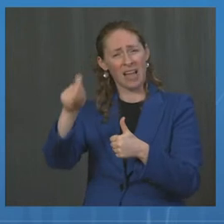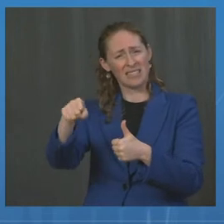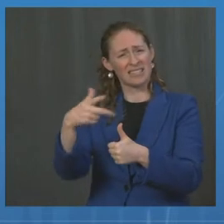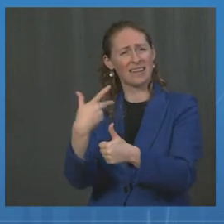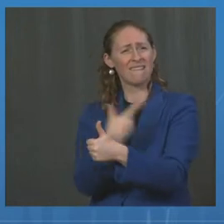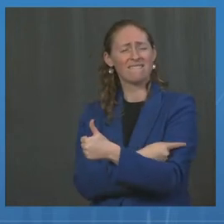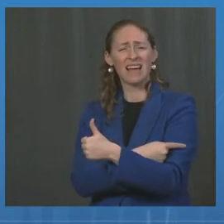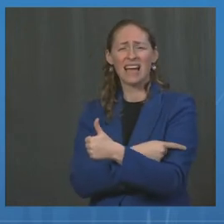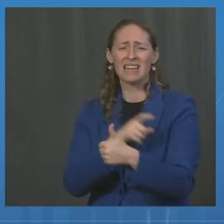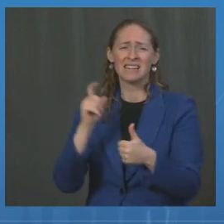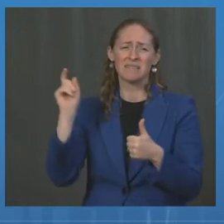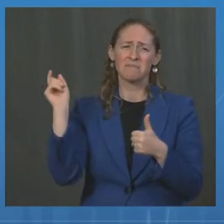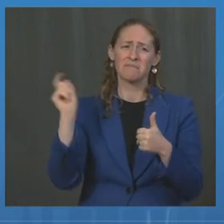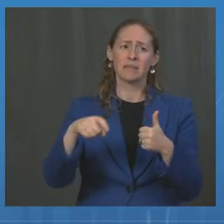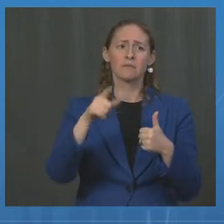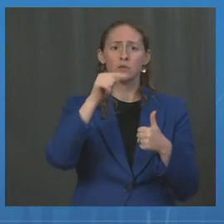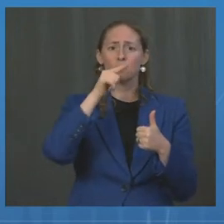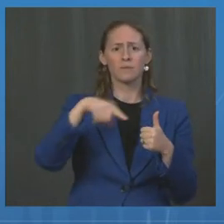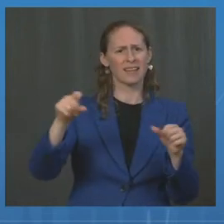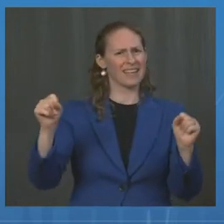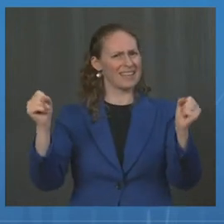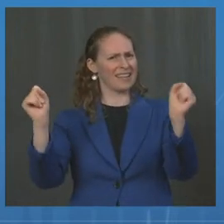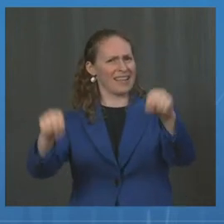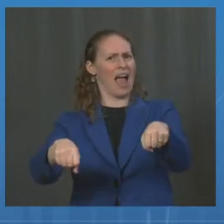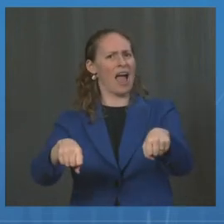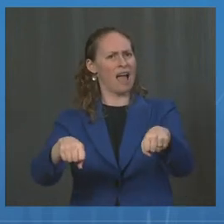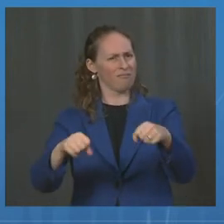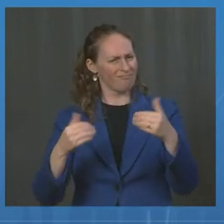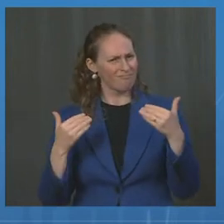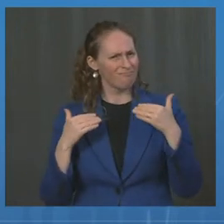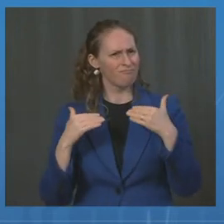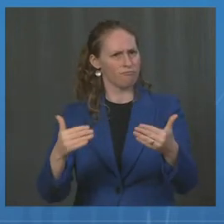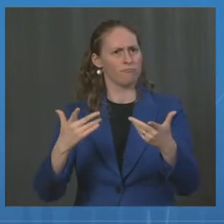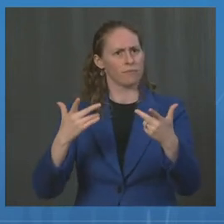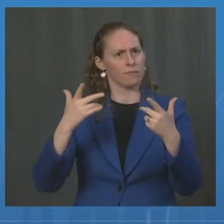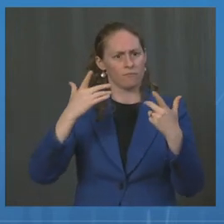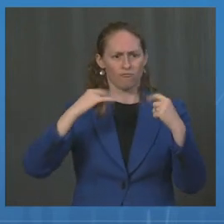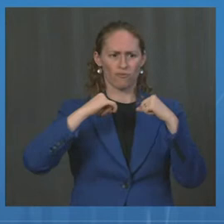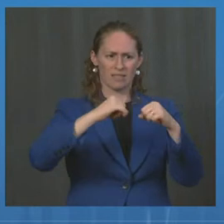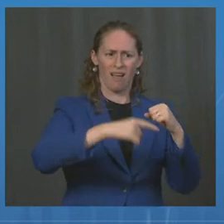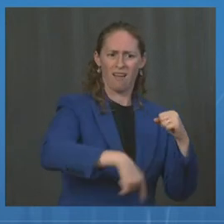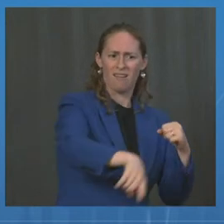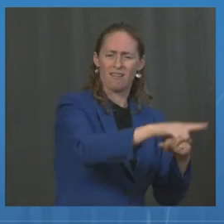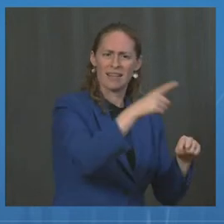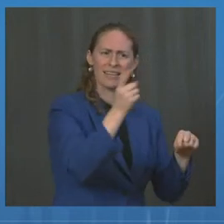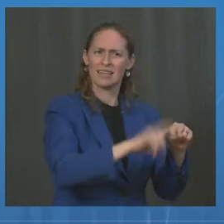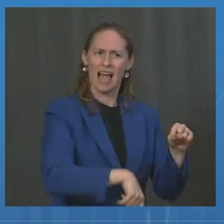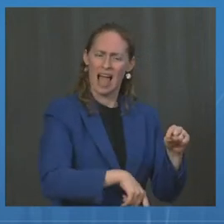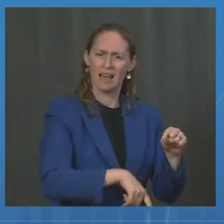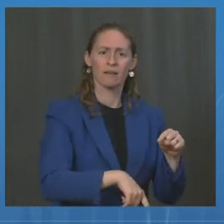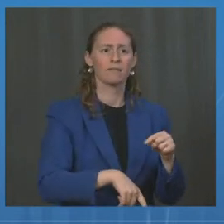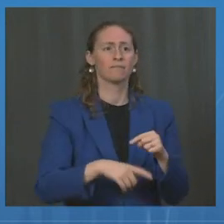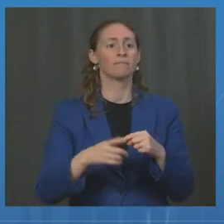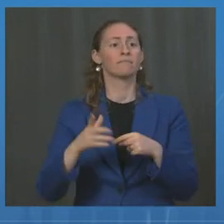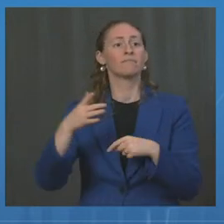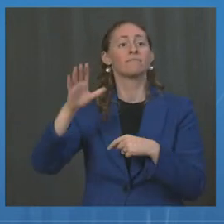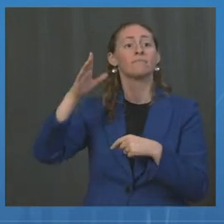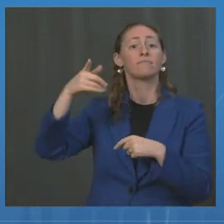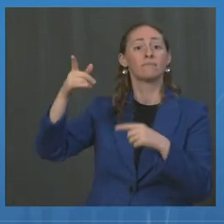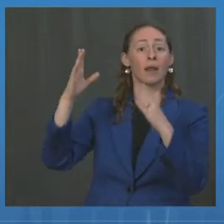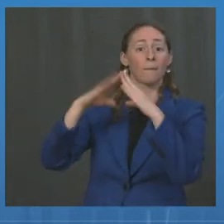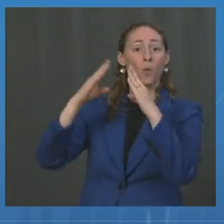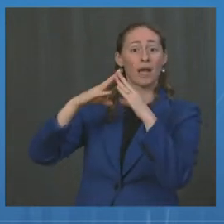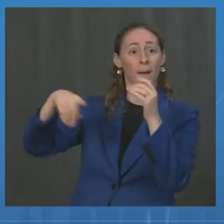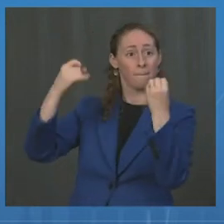to vaccinate all of those who are eligible to protect our younger children from disease. Communities with high vaccination coverage are seeing